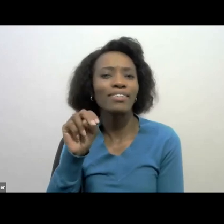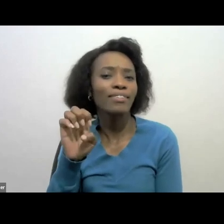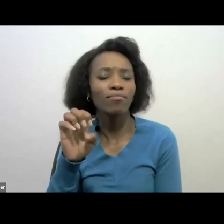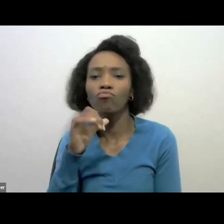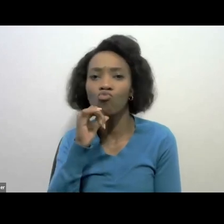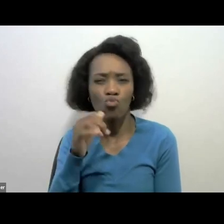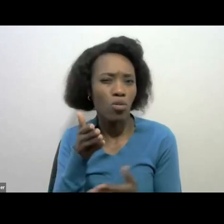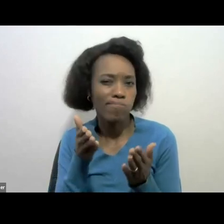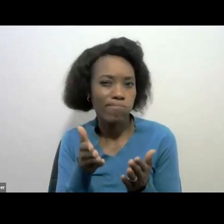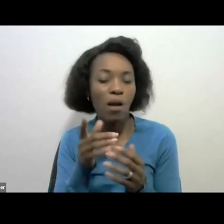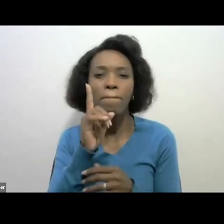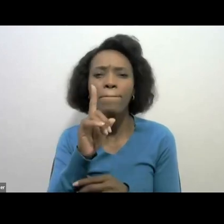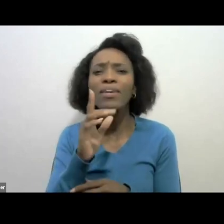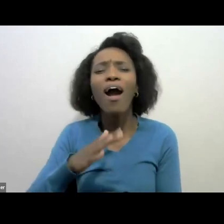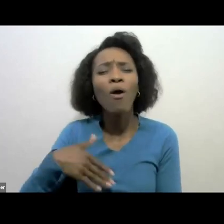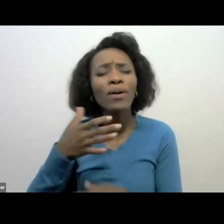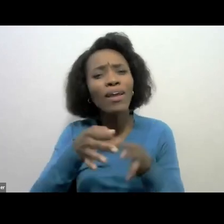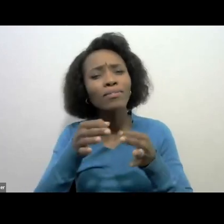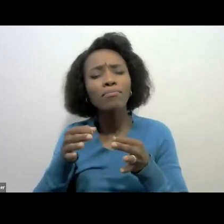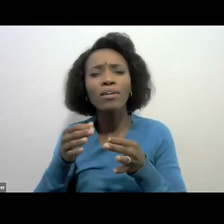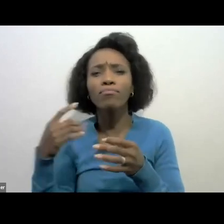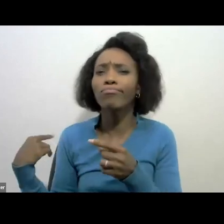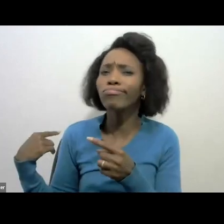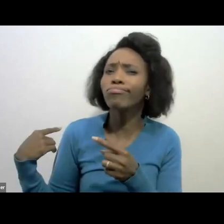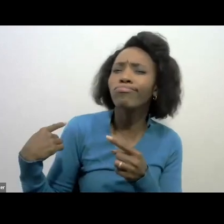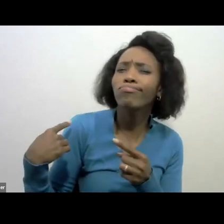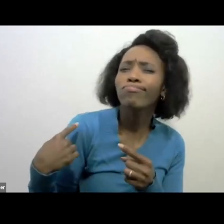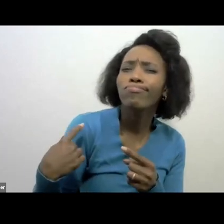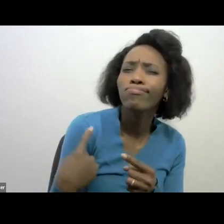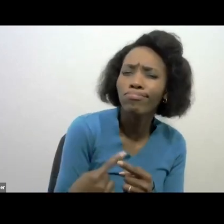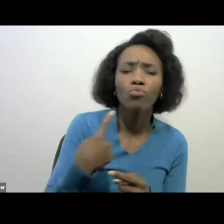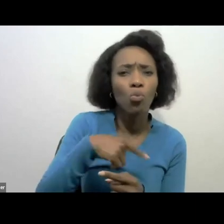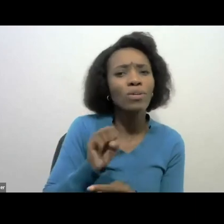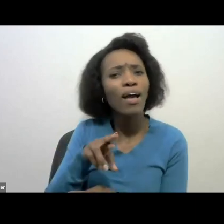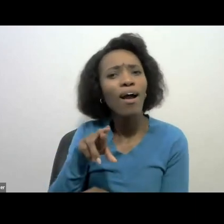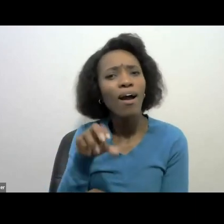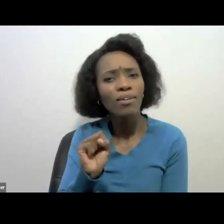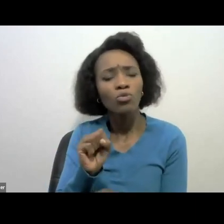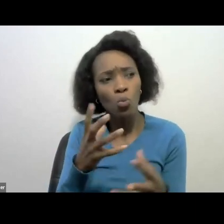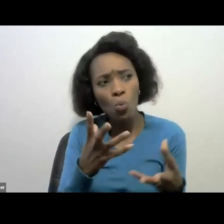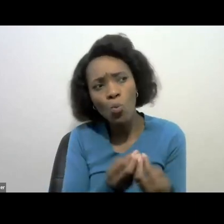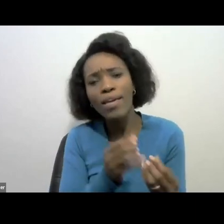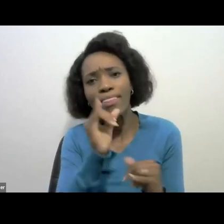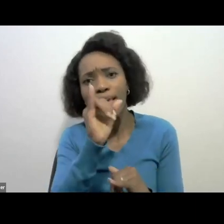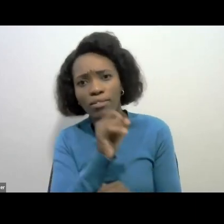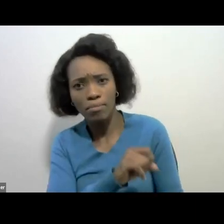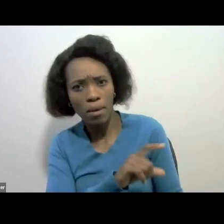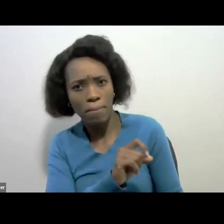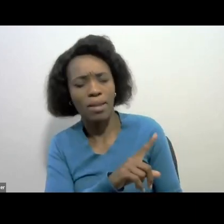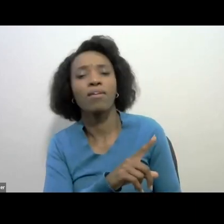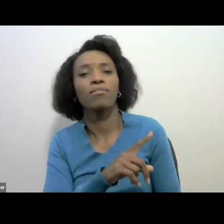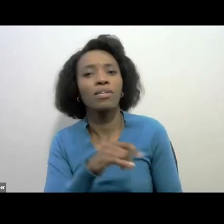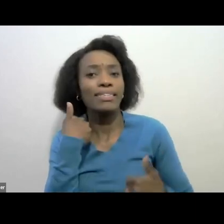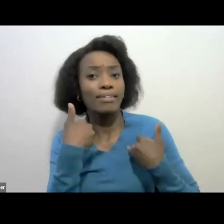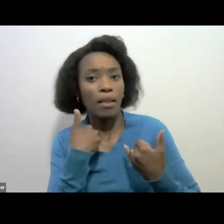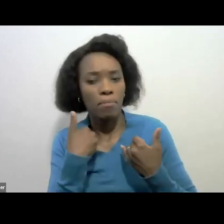take you through the journey in which we engaged as a SaaS with the industry. When we hear a call